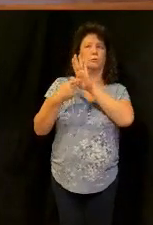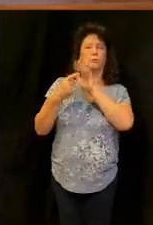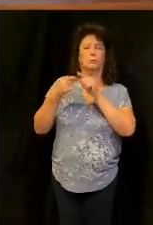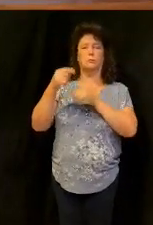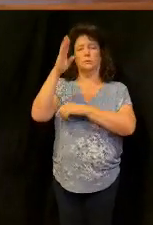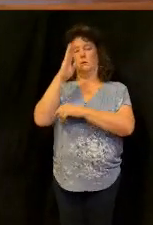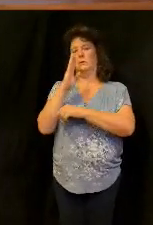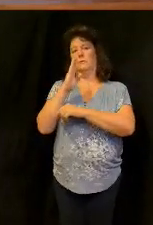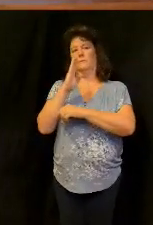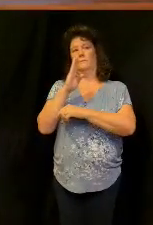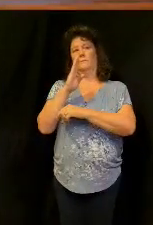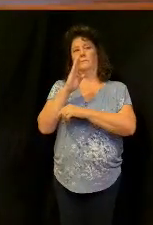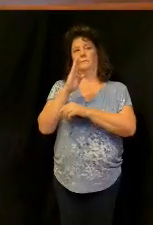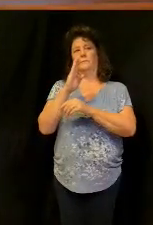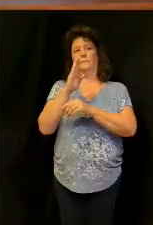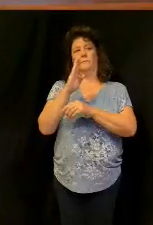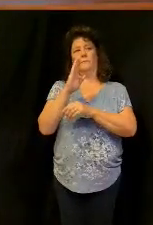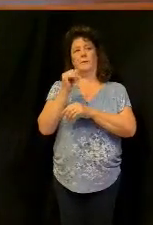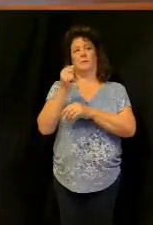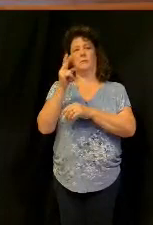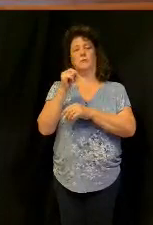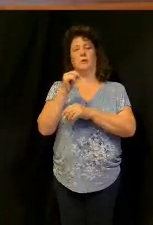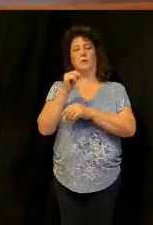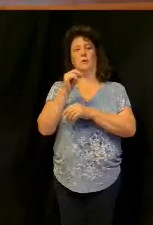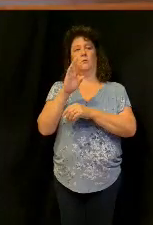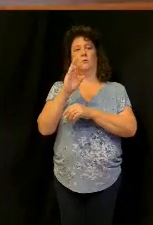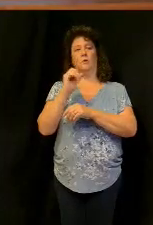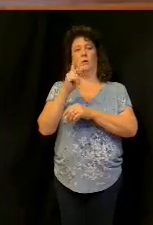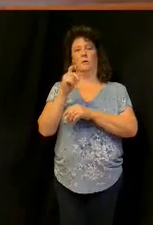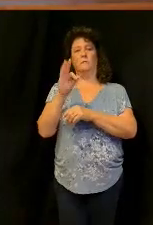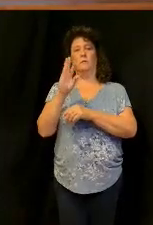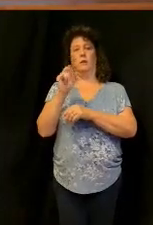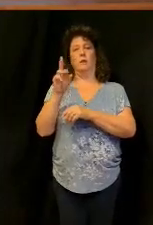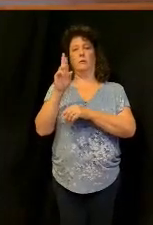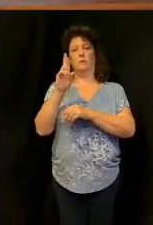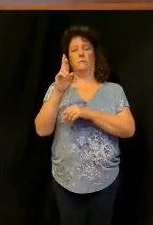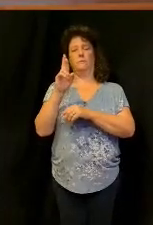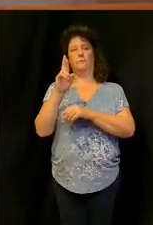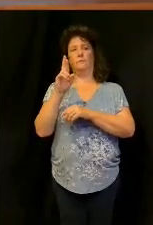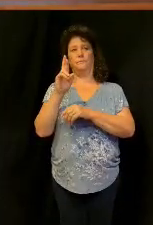it reveals our hearts to God John D Rockefeller you ever heard that name before John D Rockefeller